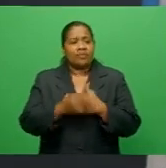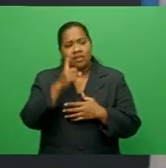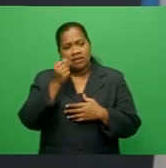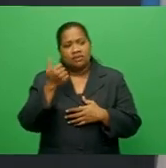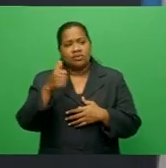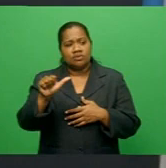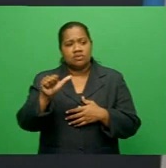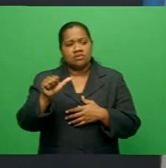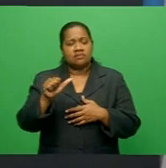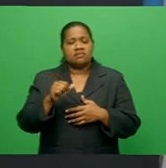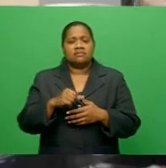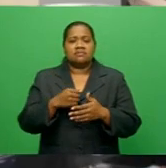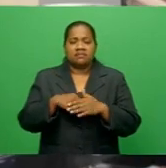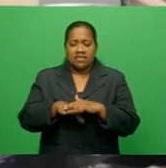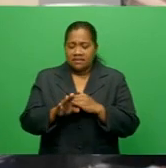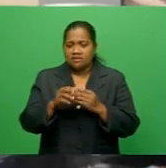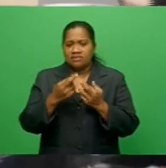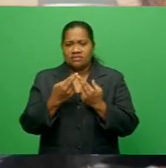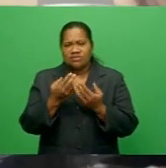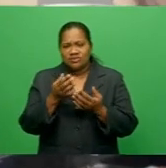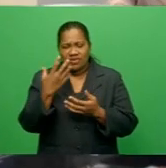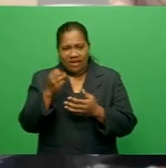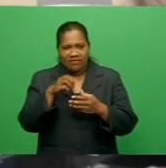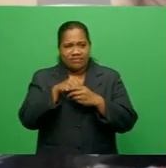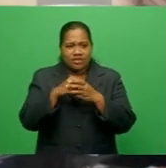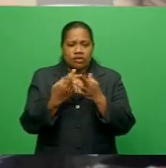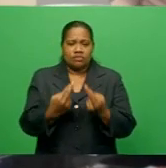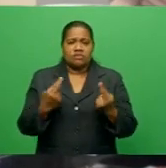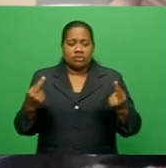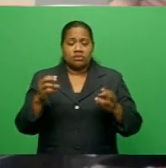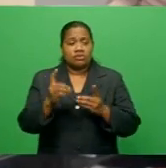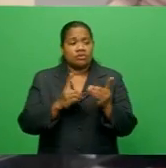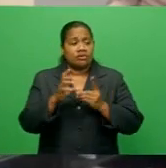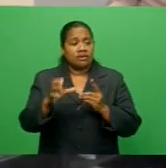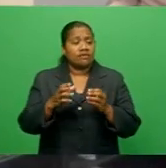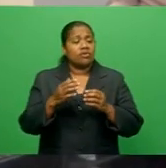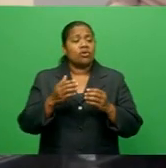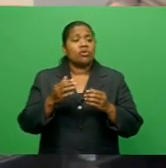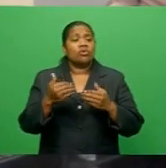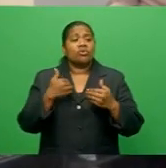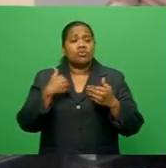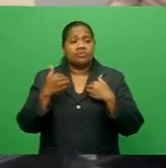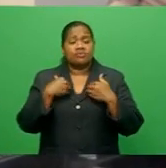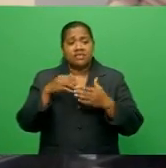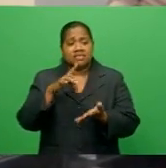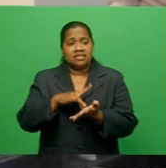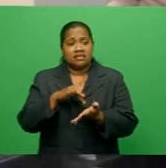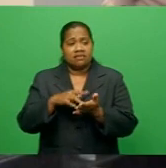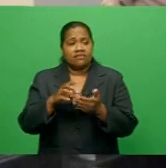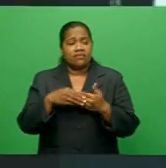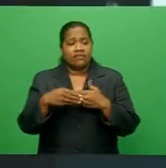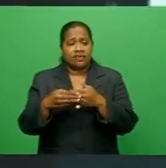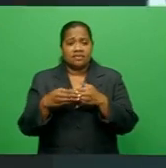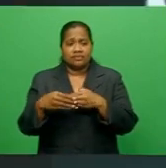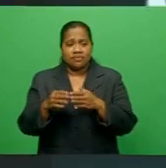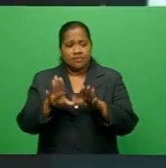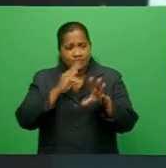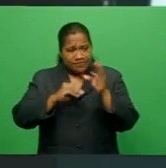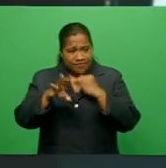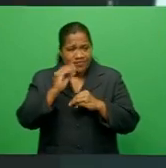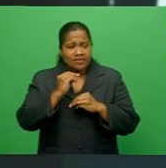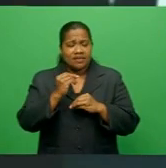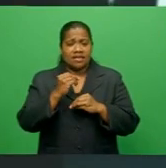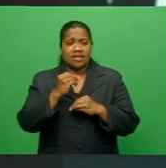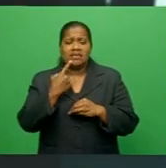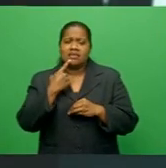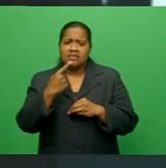supplementary resources. Director for the USP Center for Flexible Learning, Professor Som Naidu, says the channel